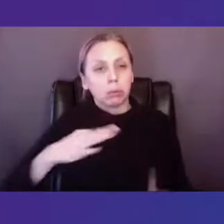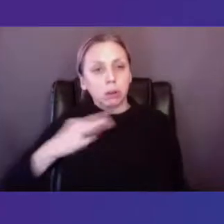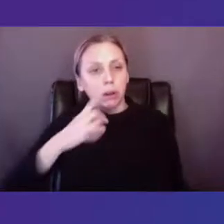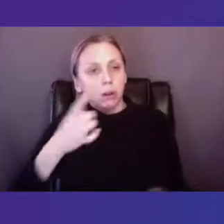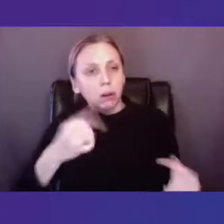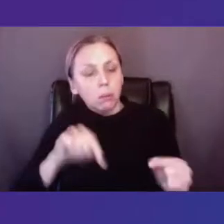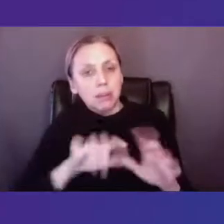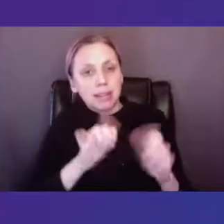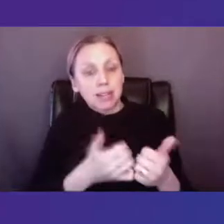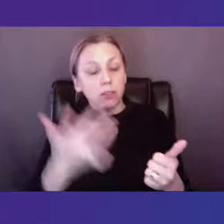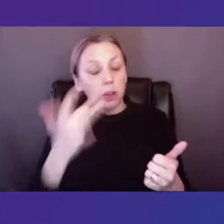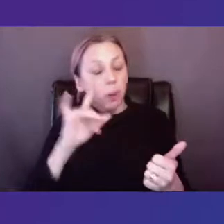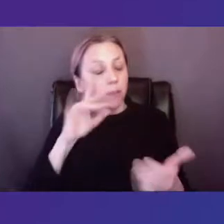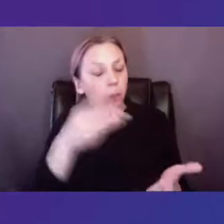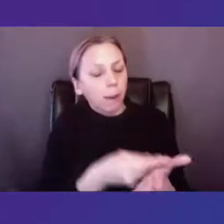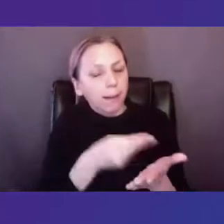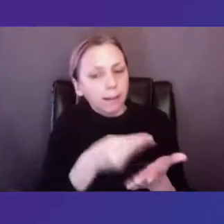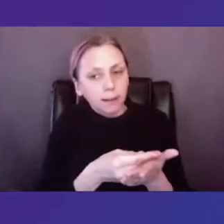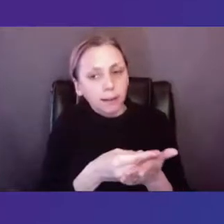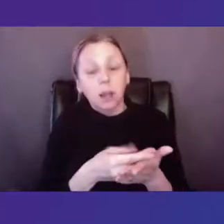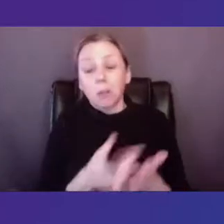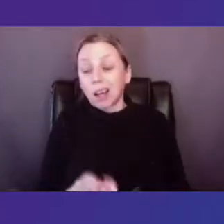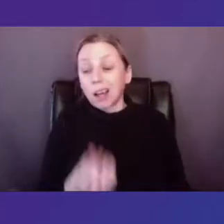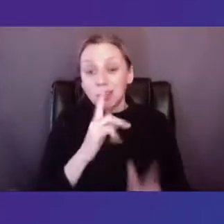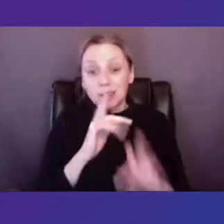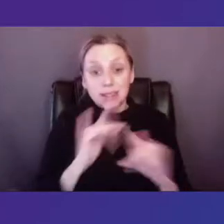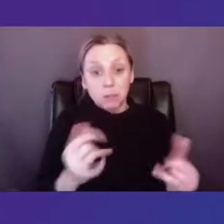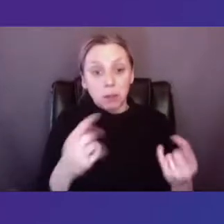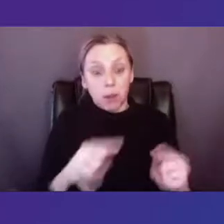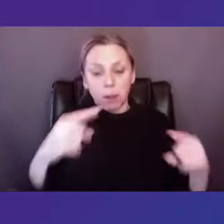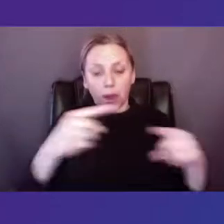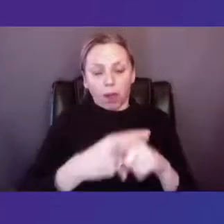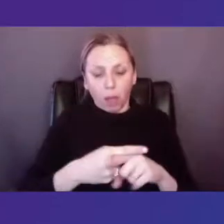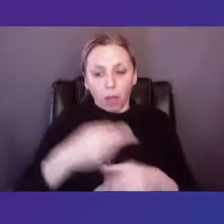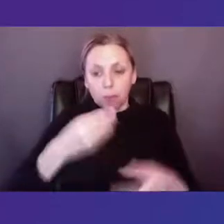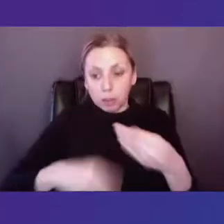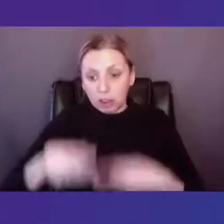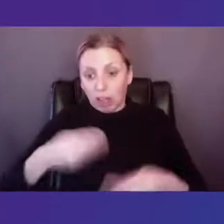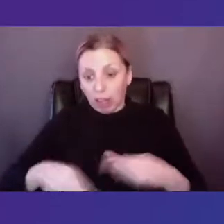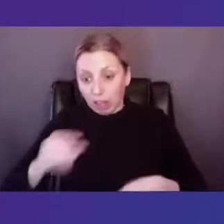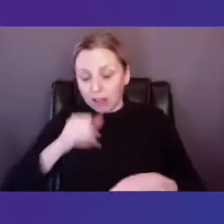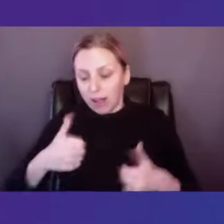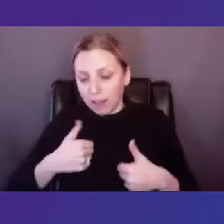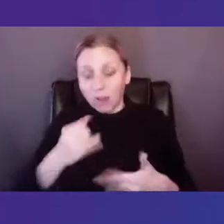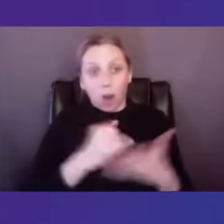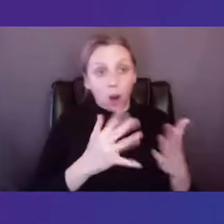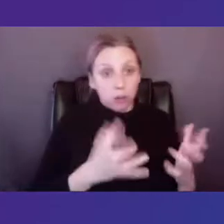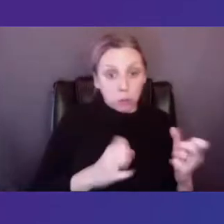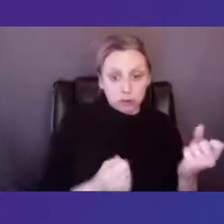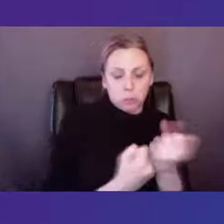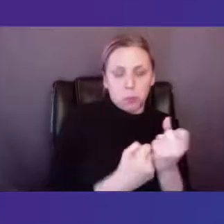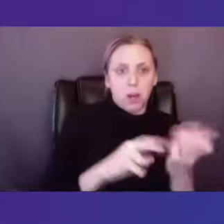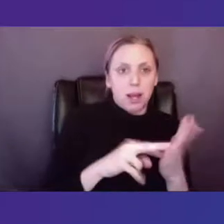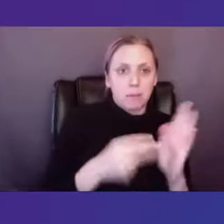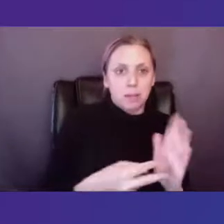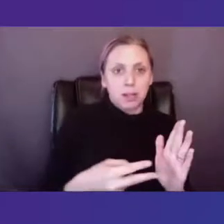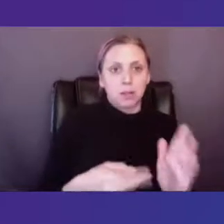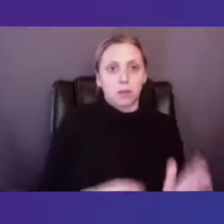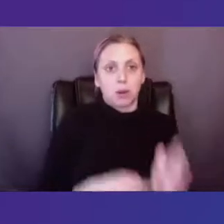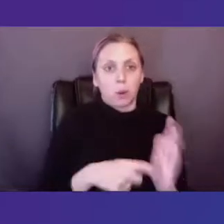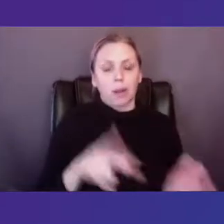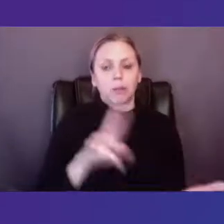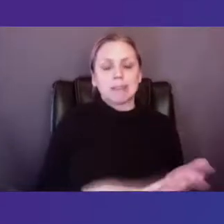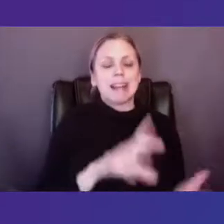for funding. Meanwhile, there were budgetary shortfalls, and any artists who won support were required to sign decency clauses